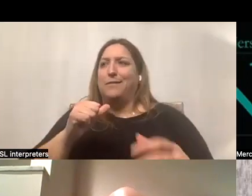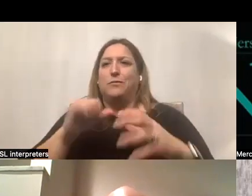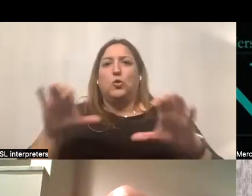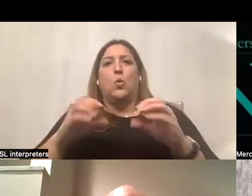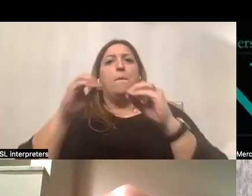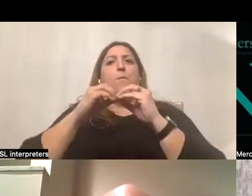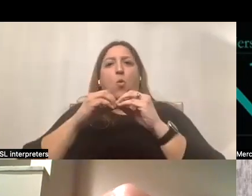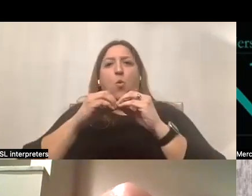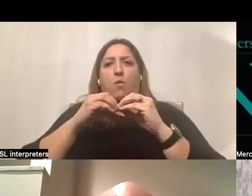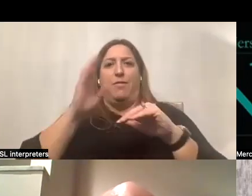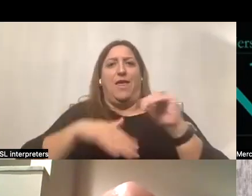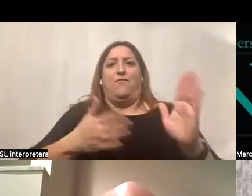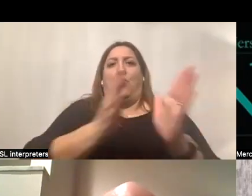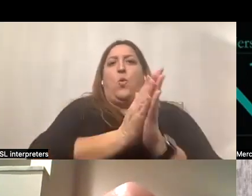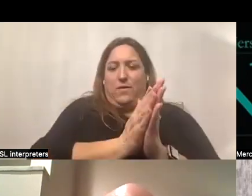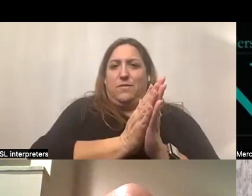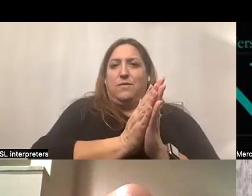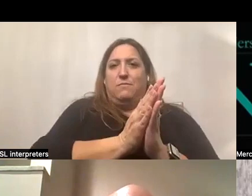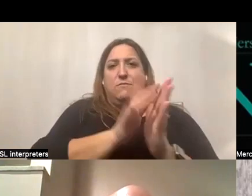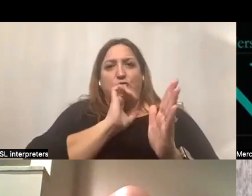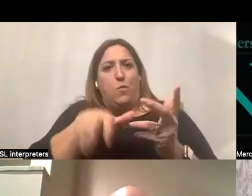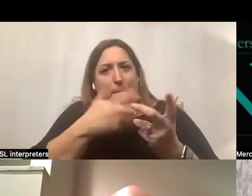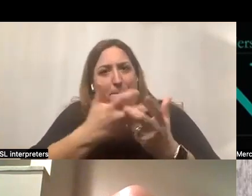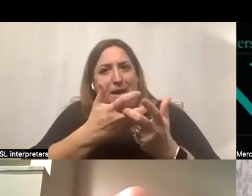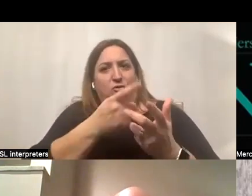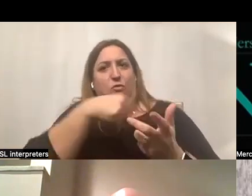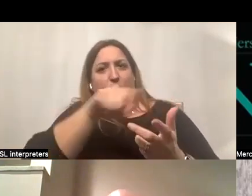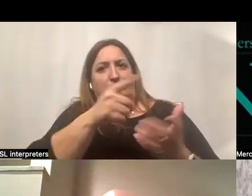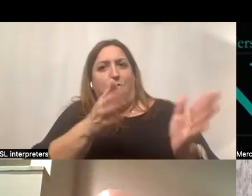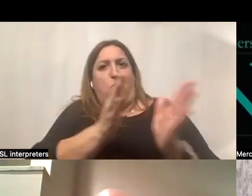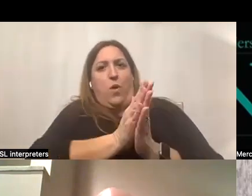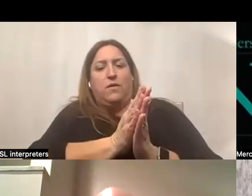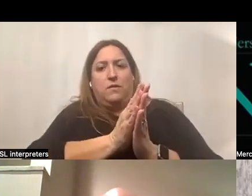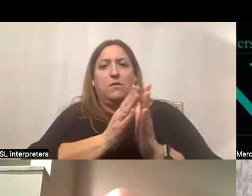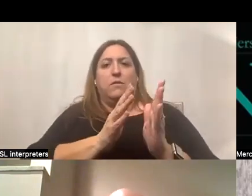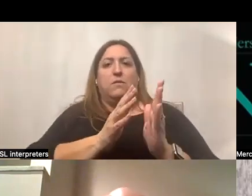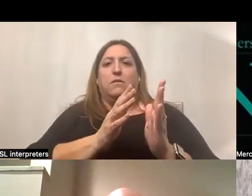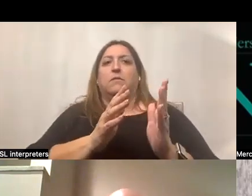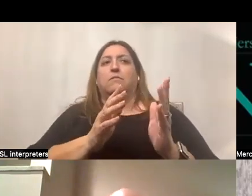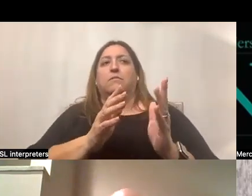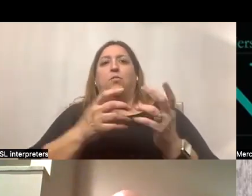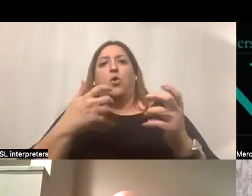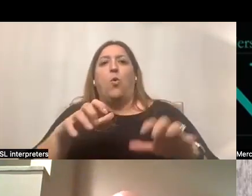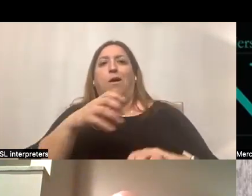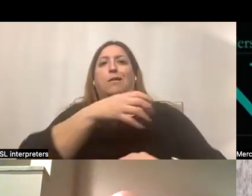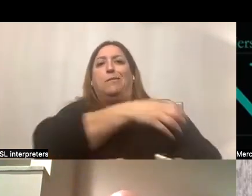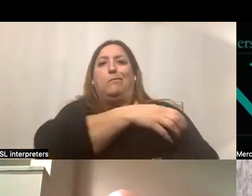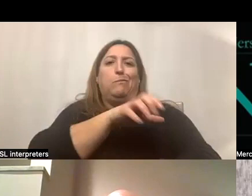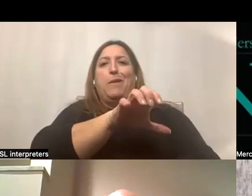is requesting, asking for. Because it's, it then becomes less empowering if you're just